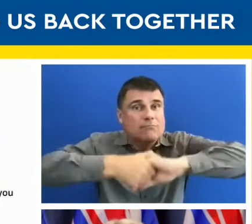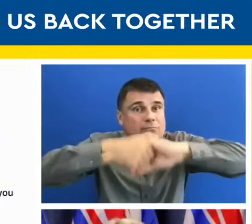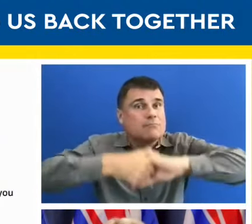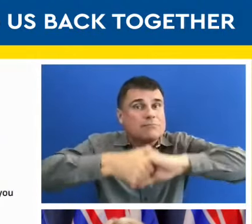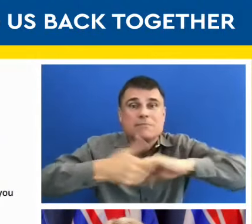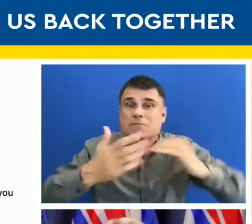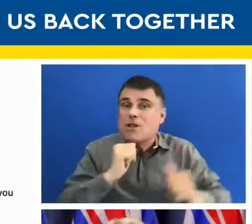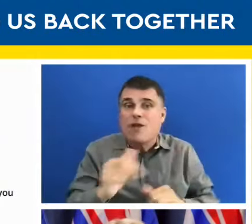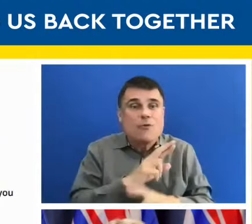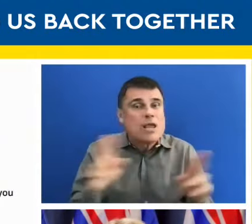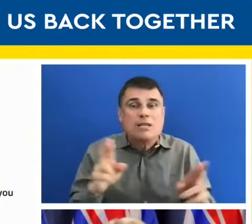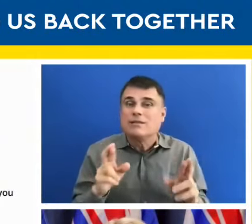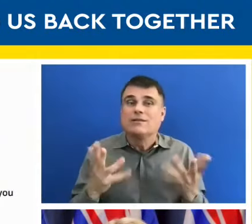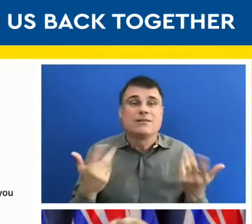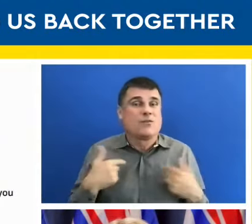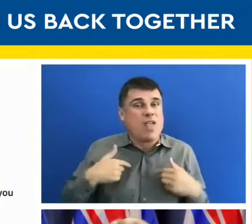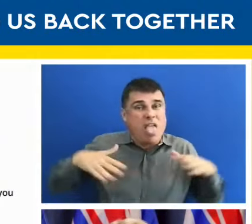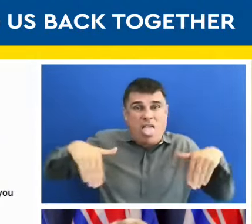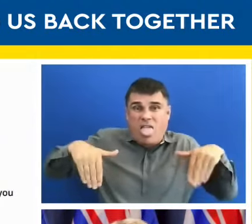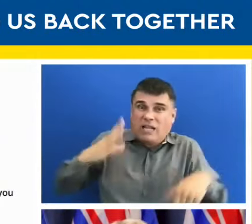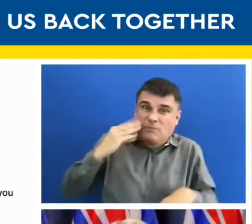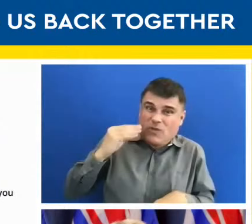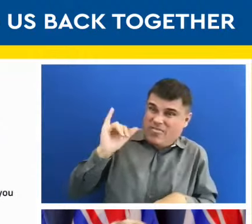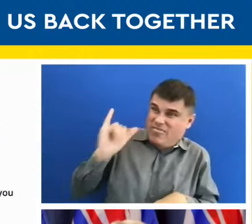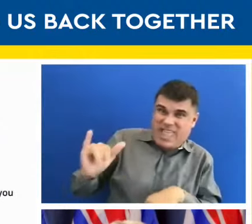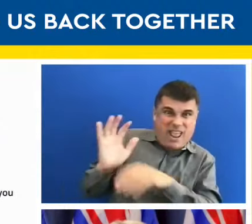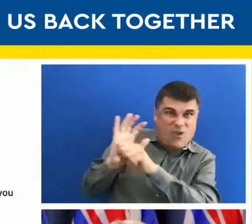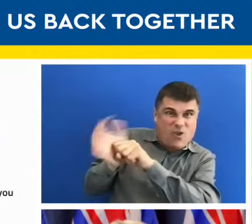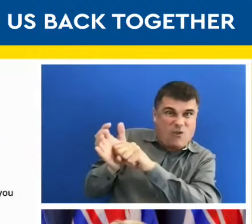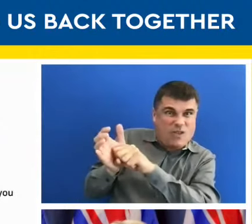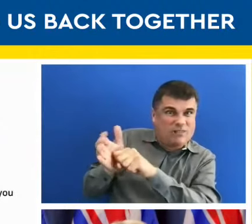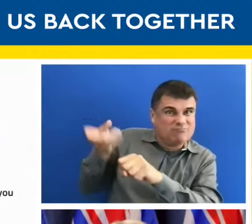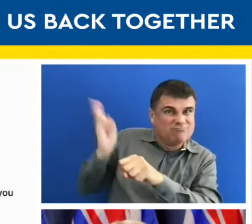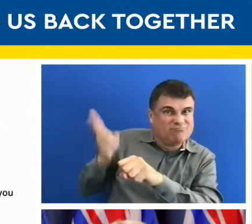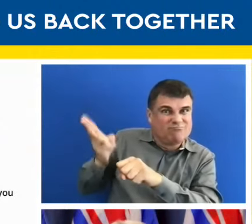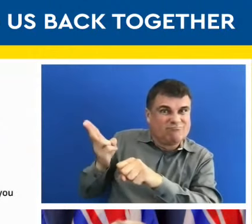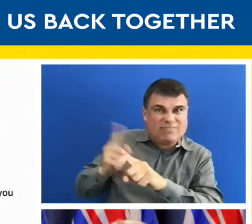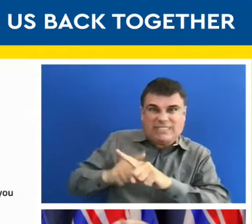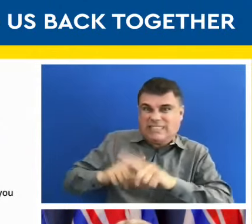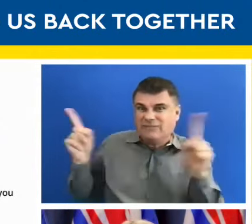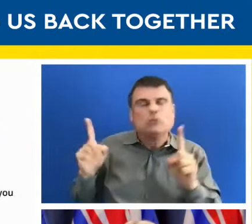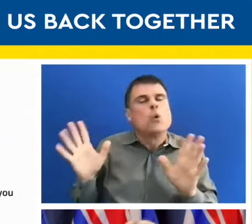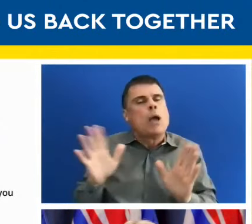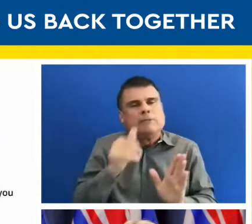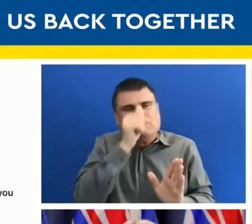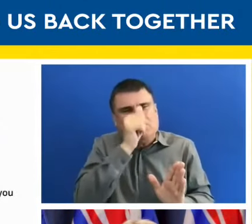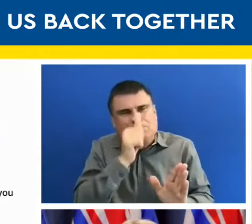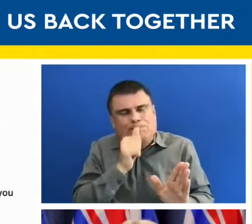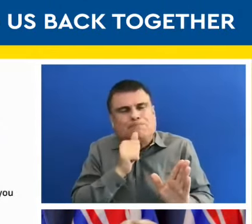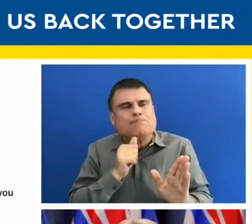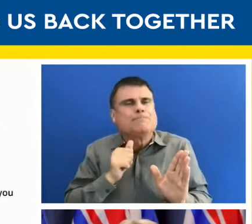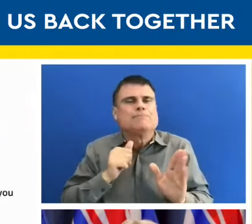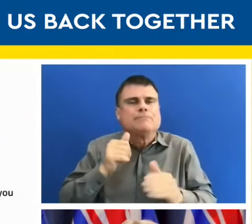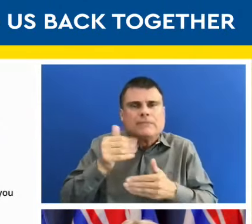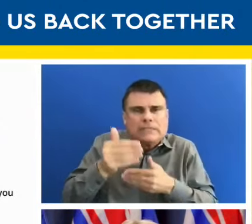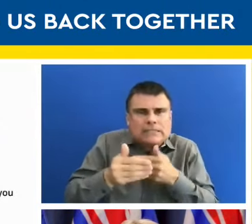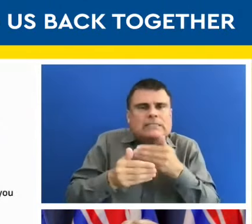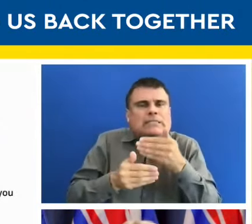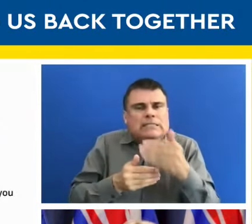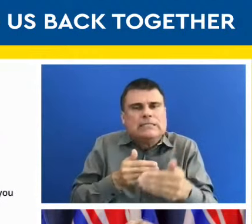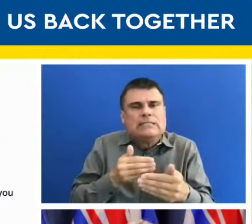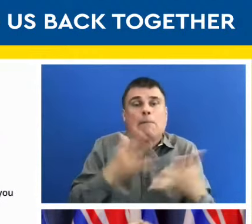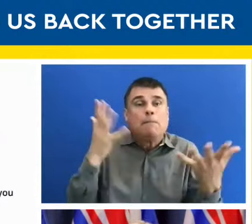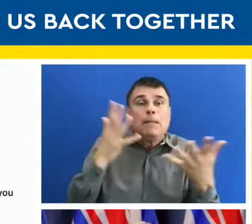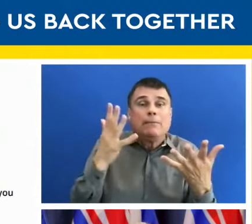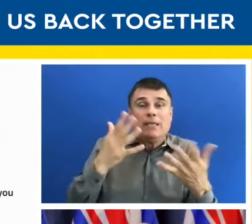as a collective, as a society. So we need to be patient. It may be fist bumps and elbow bumps for a while yet